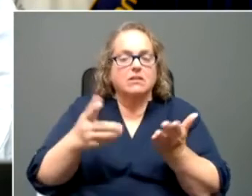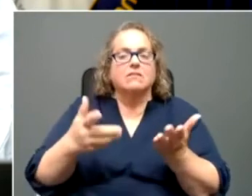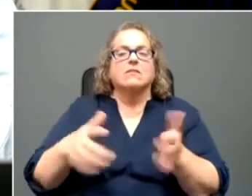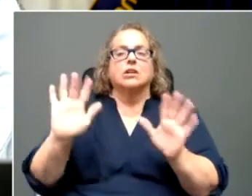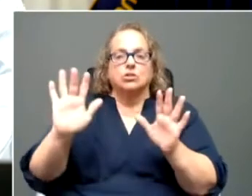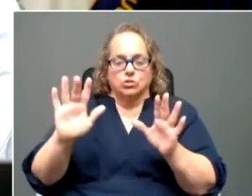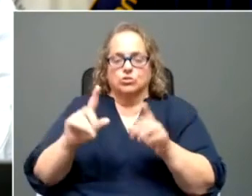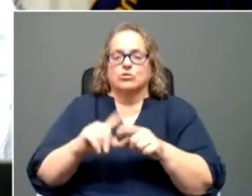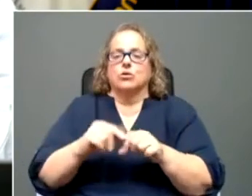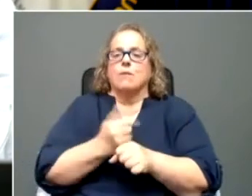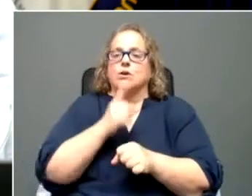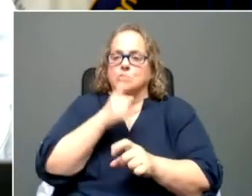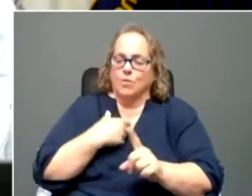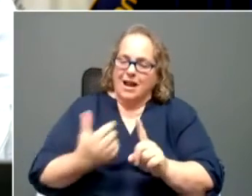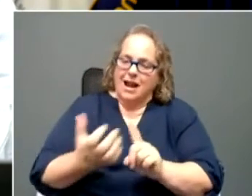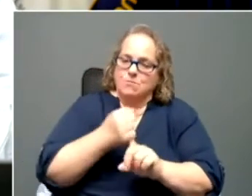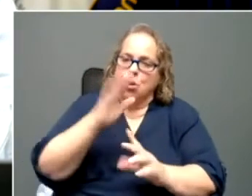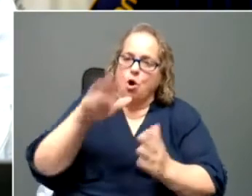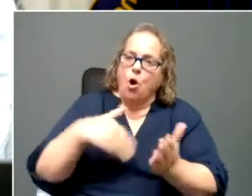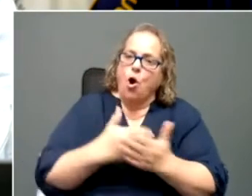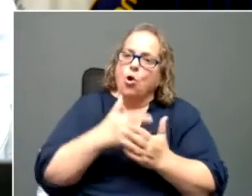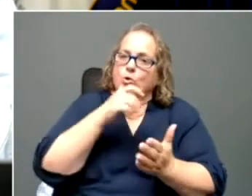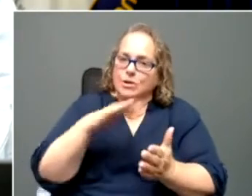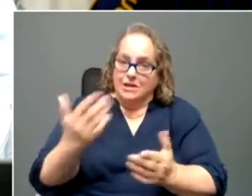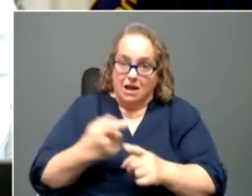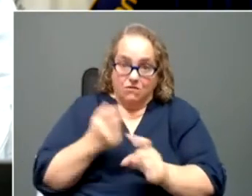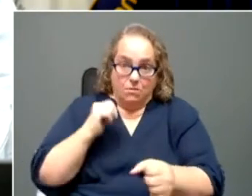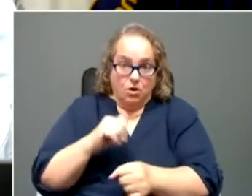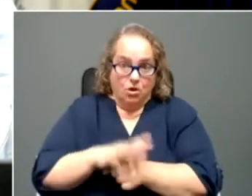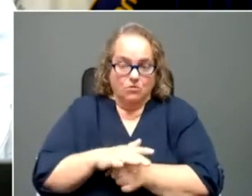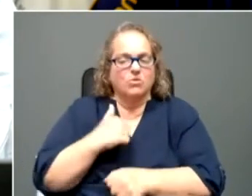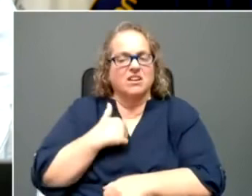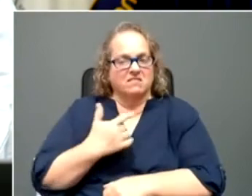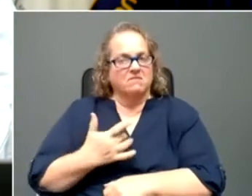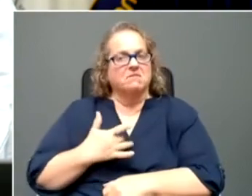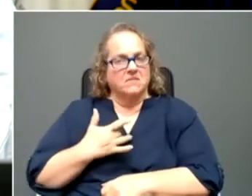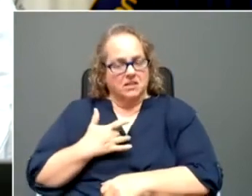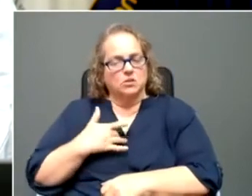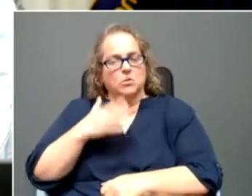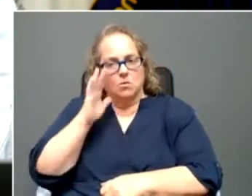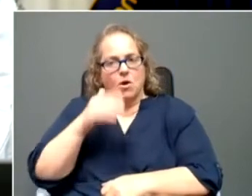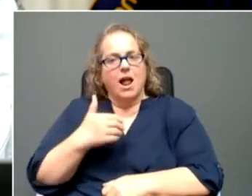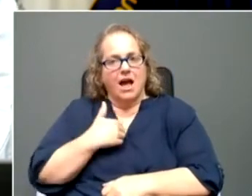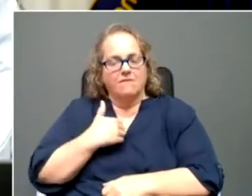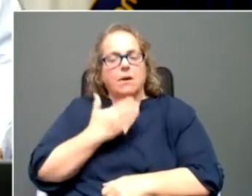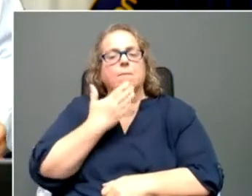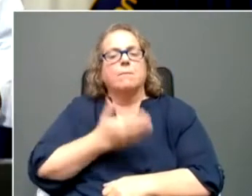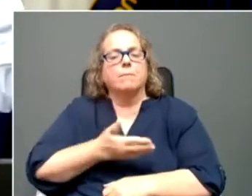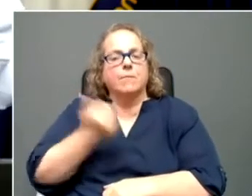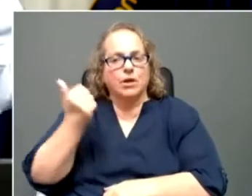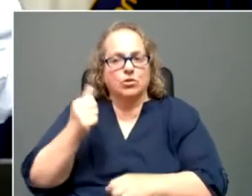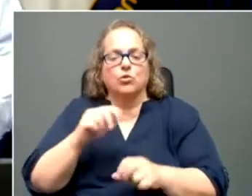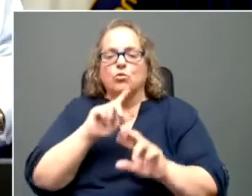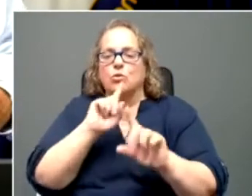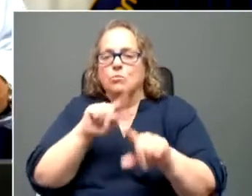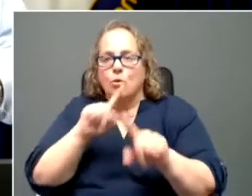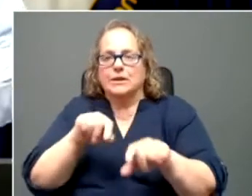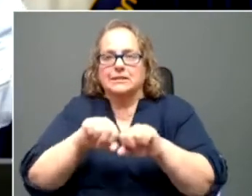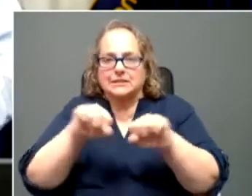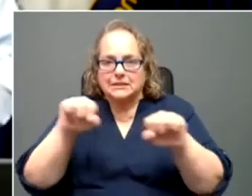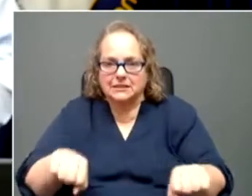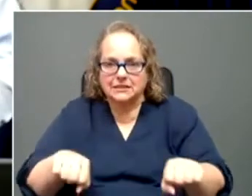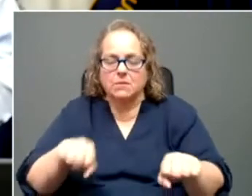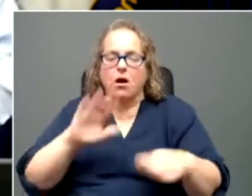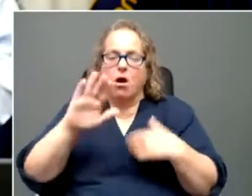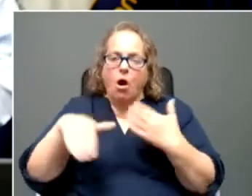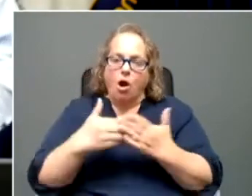Uh, we think we are, um, in store for, uh, for much better, uh, reports for all of our families,